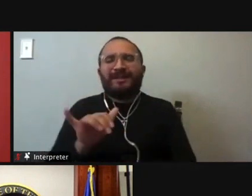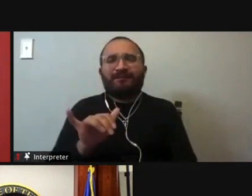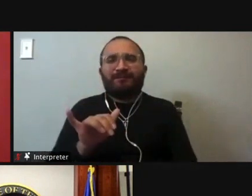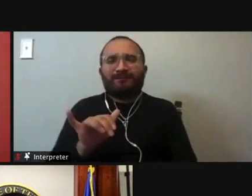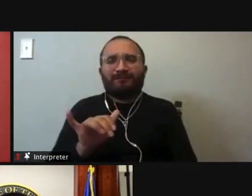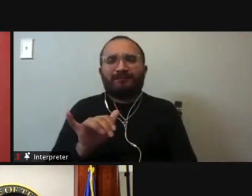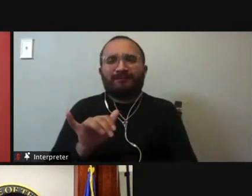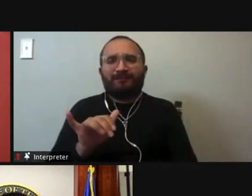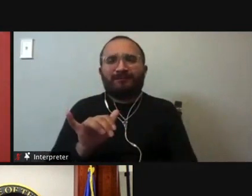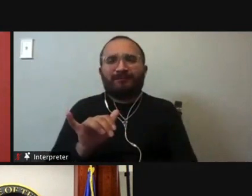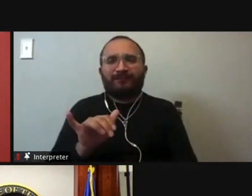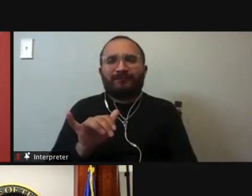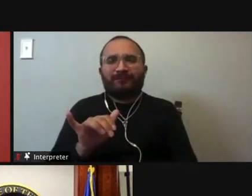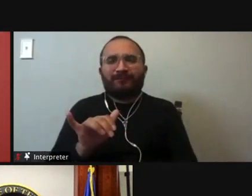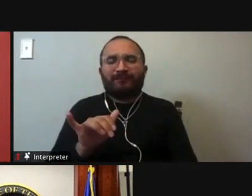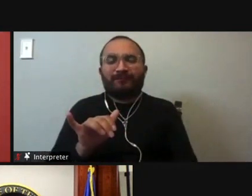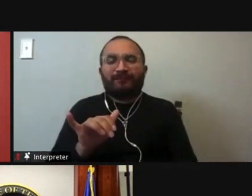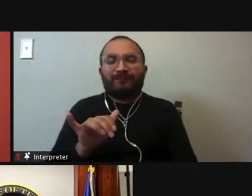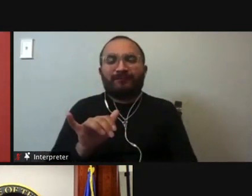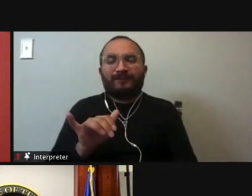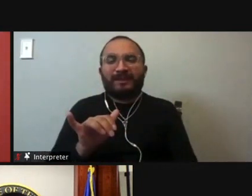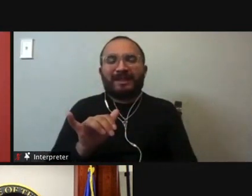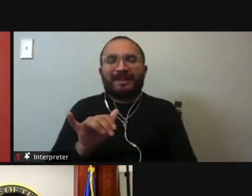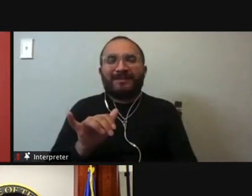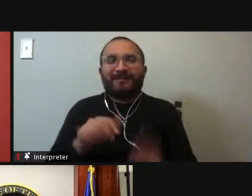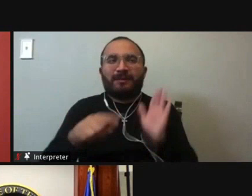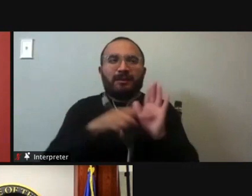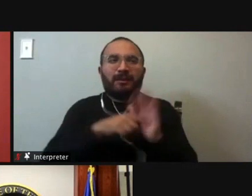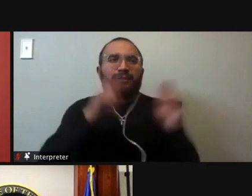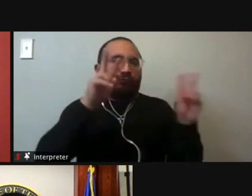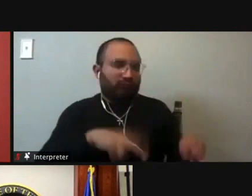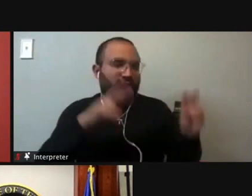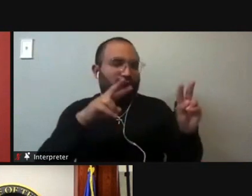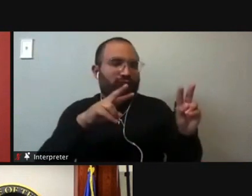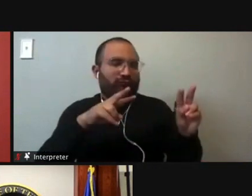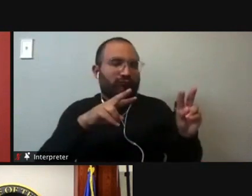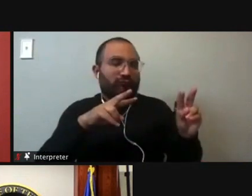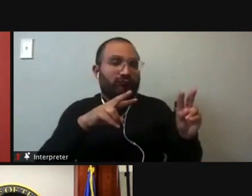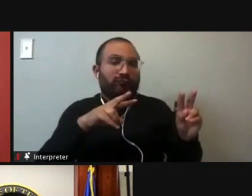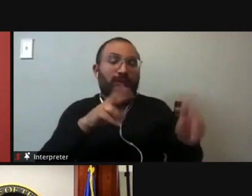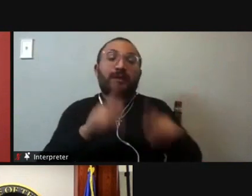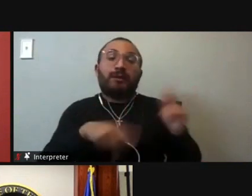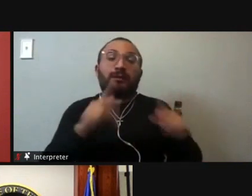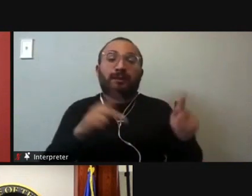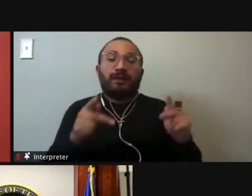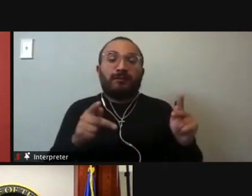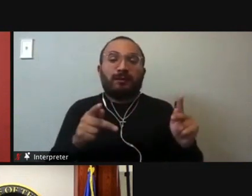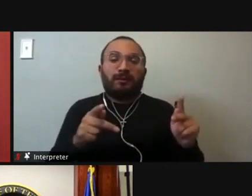bring or draw assumptions about the official that sits and